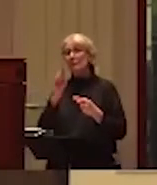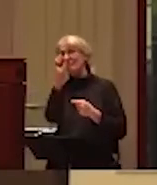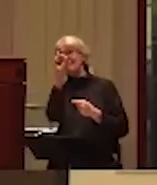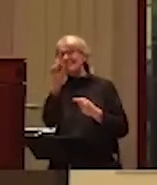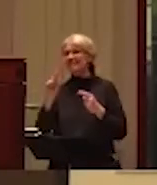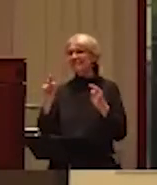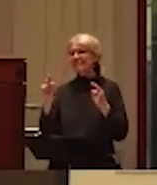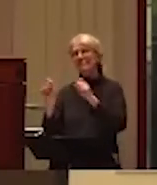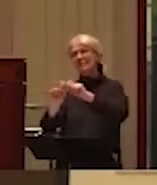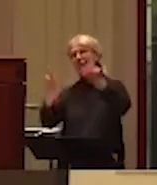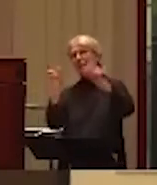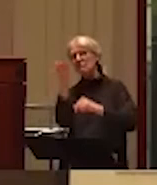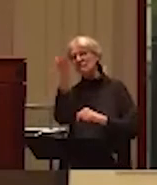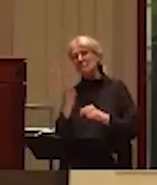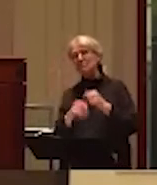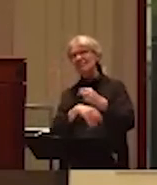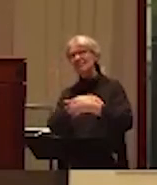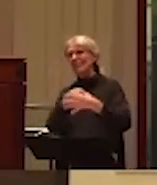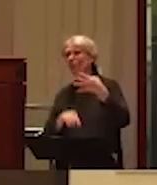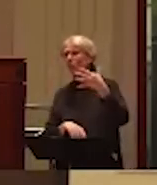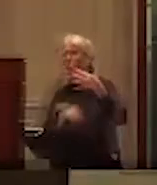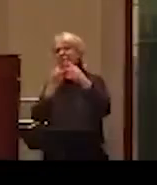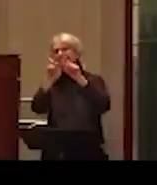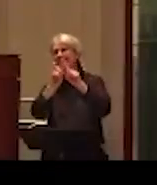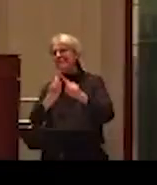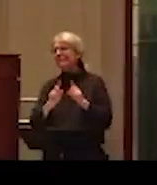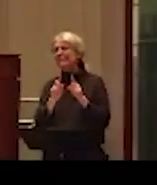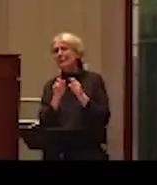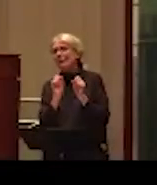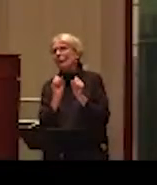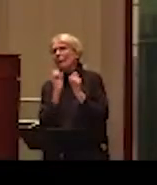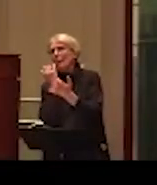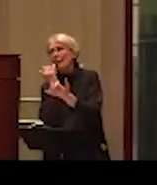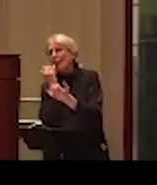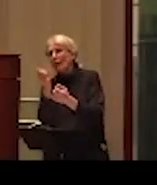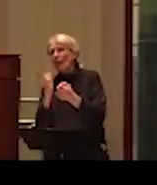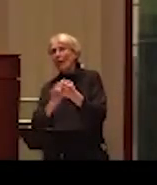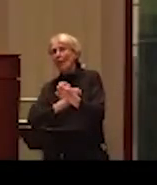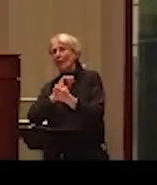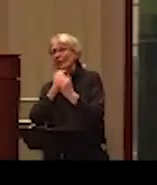above you or on your screen if you're joining us online.